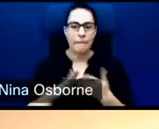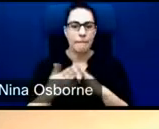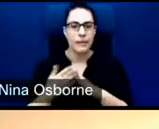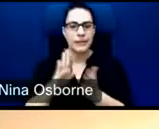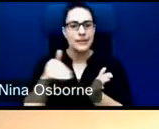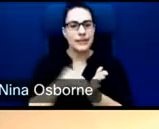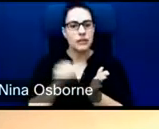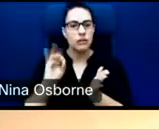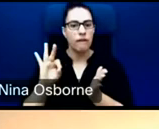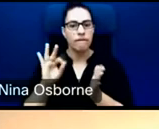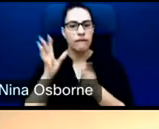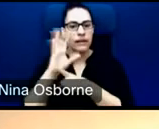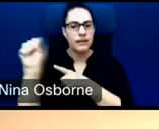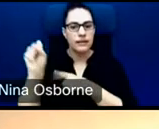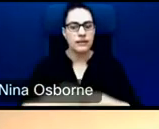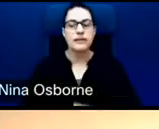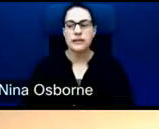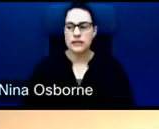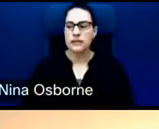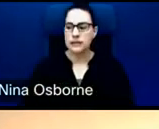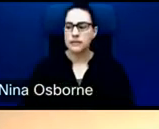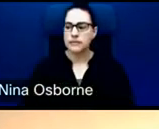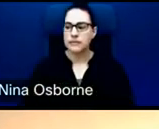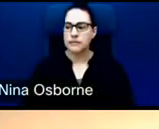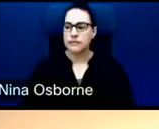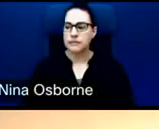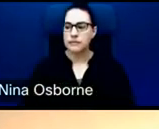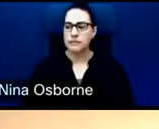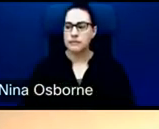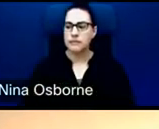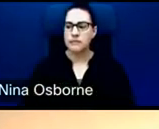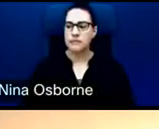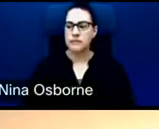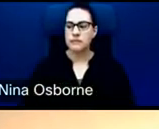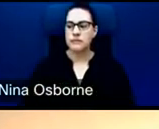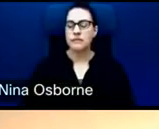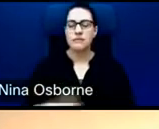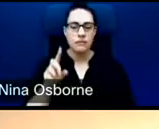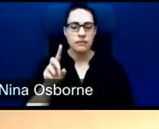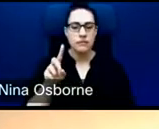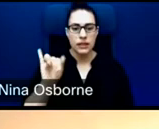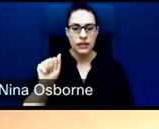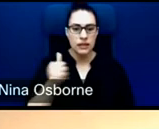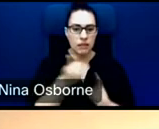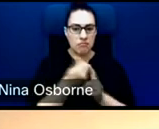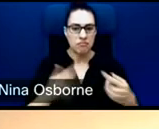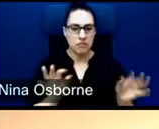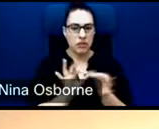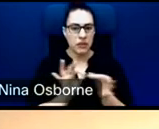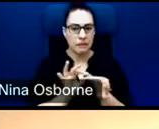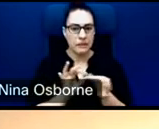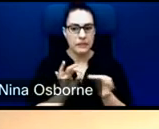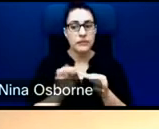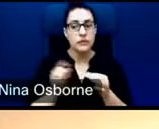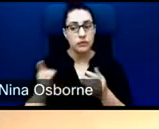And as D has said, you know, becoming this training center and, you know, then being able to prove this model